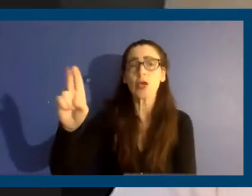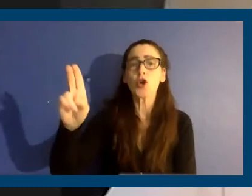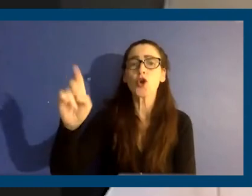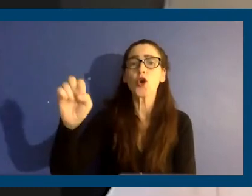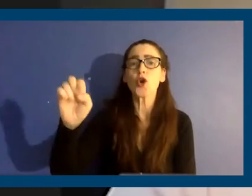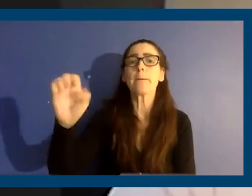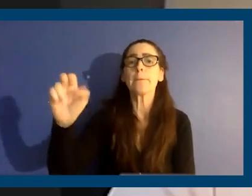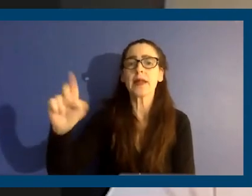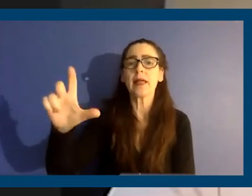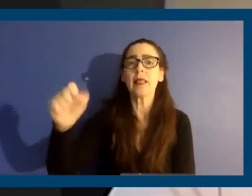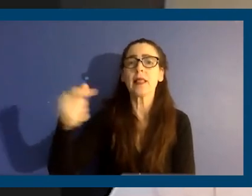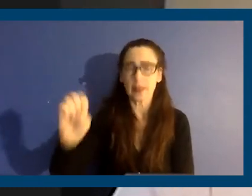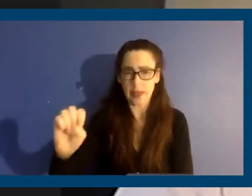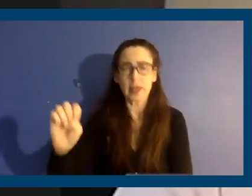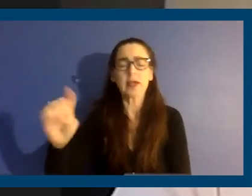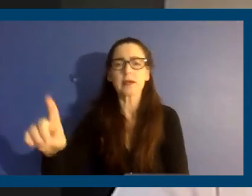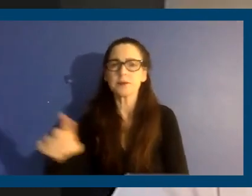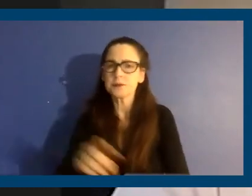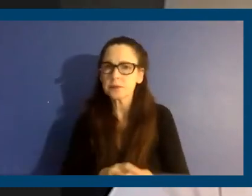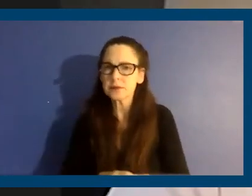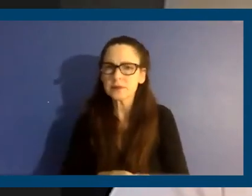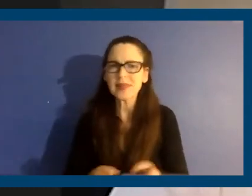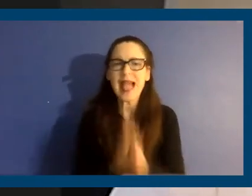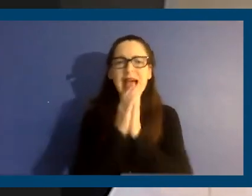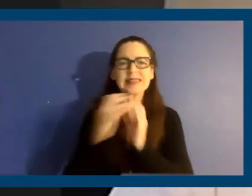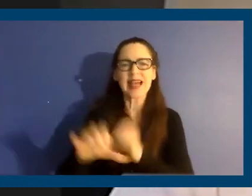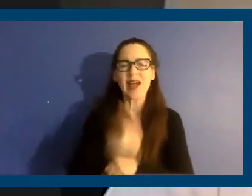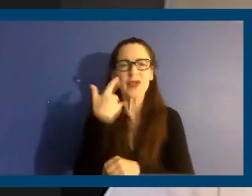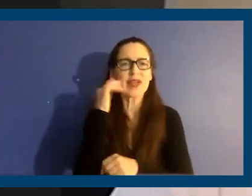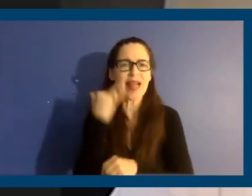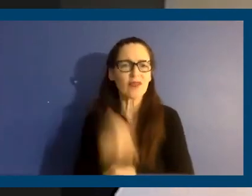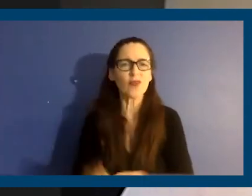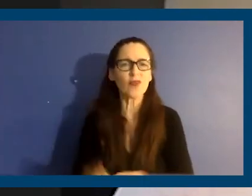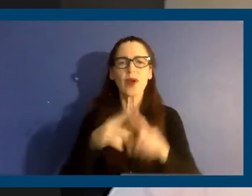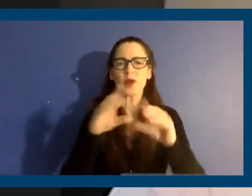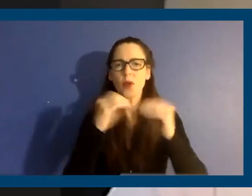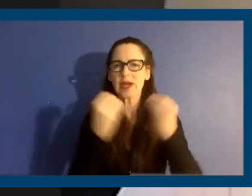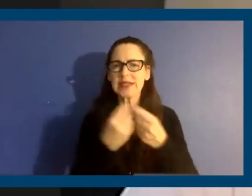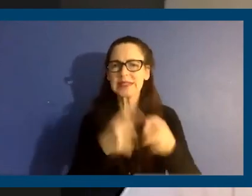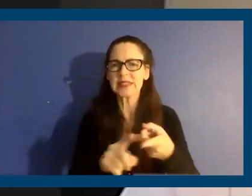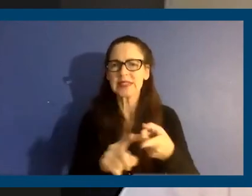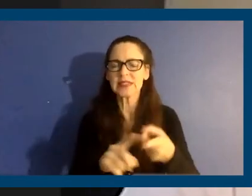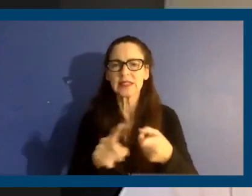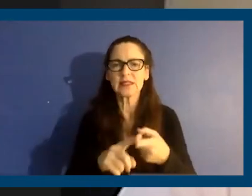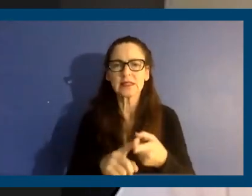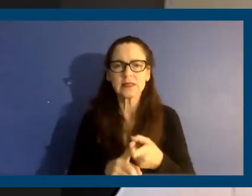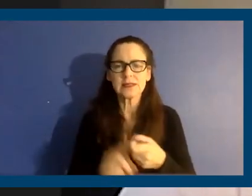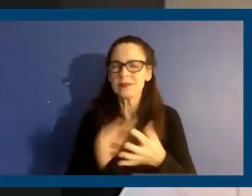21. it's Ask Me California People, SDIU California, Unite Here. Obviously you heard from Camille Leone